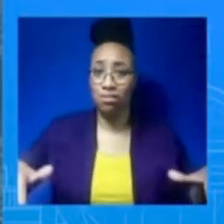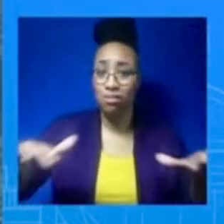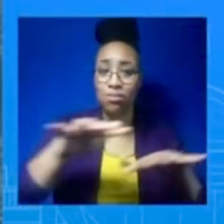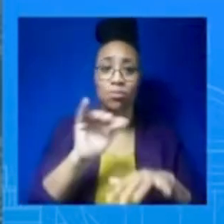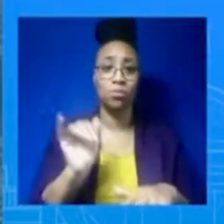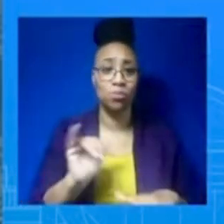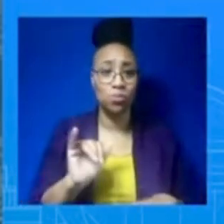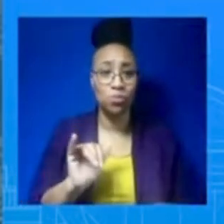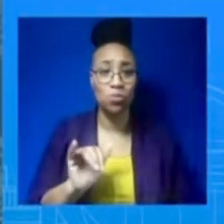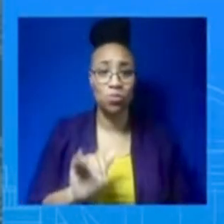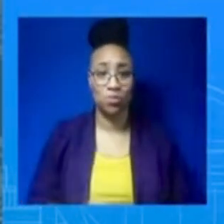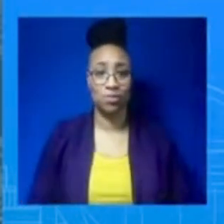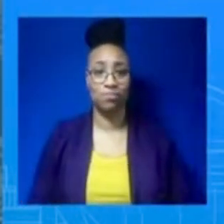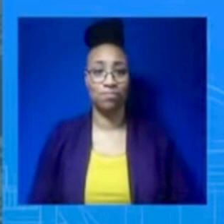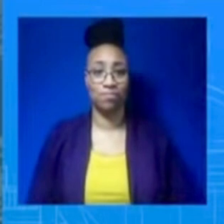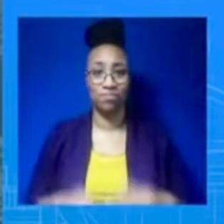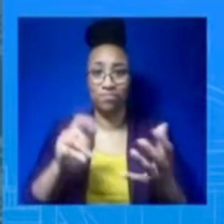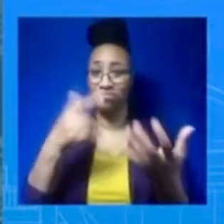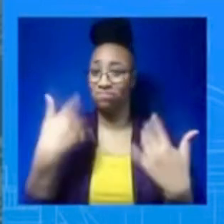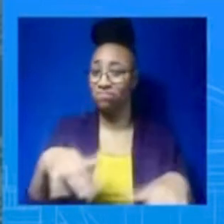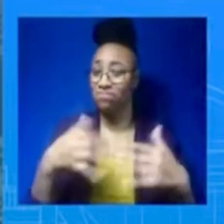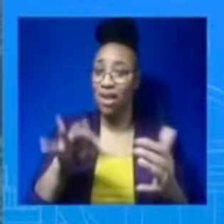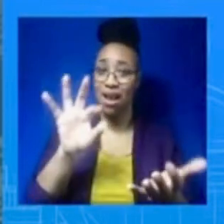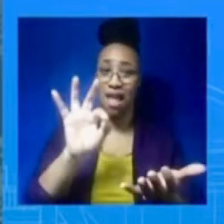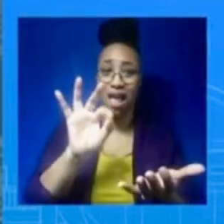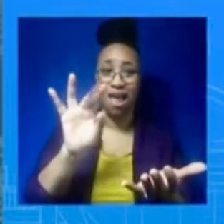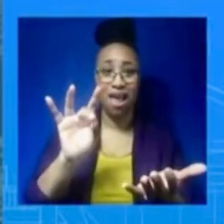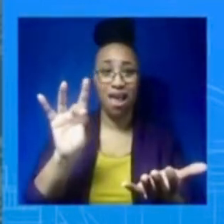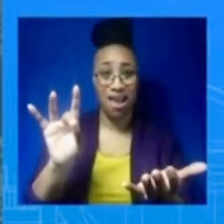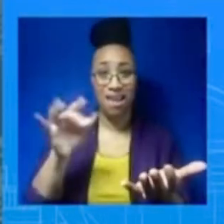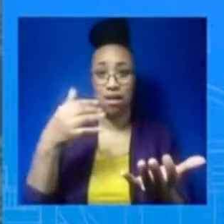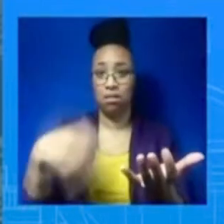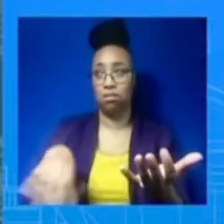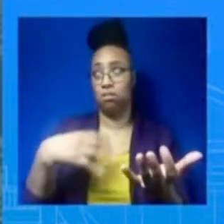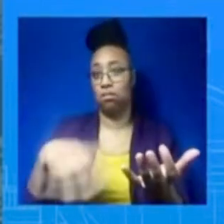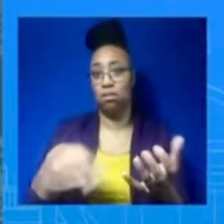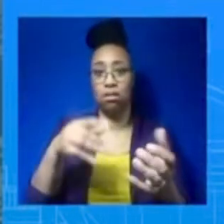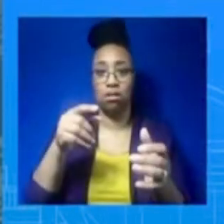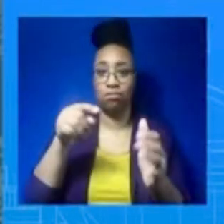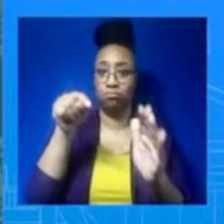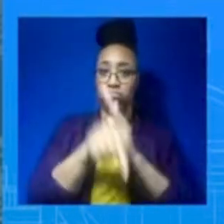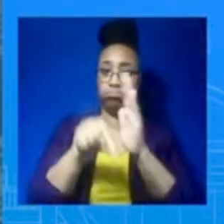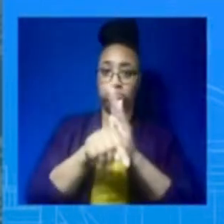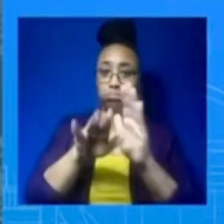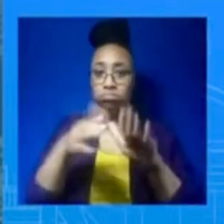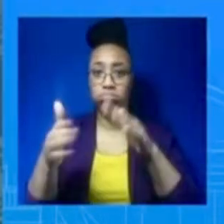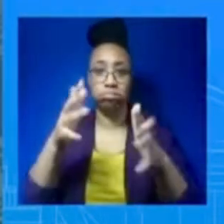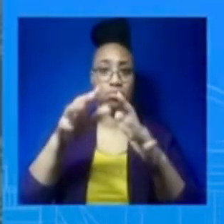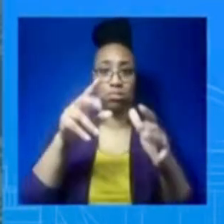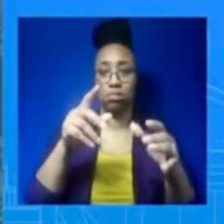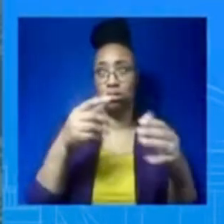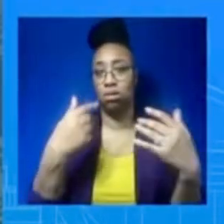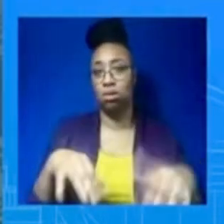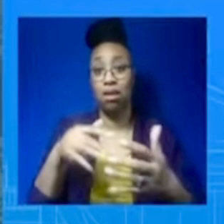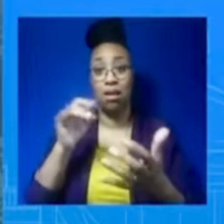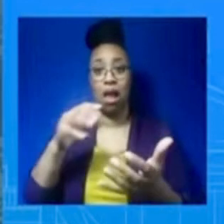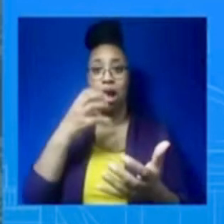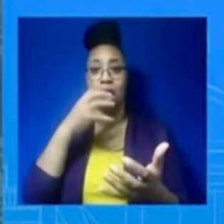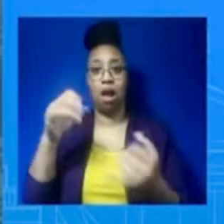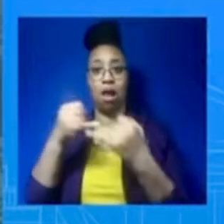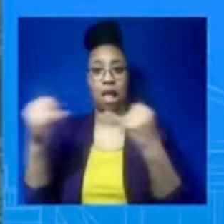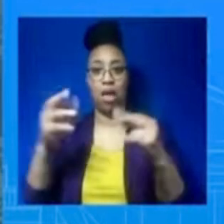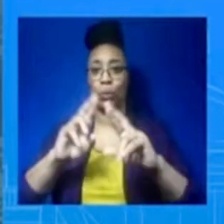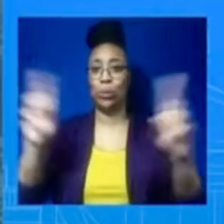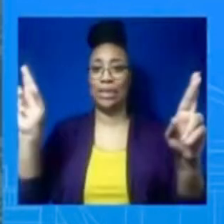to call for Republicans and Democrats to work together to get this done. As the President and First Lady shared this morning, they are